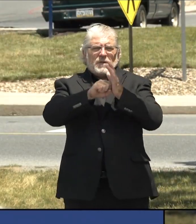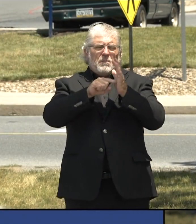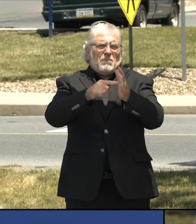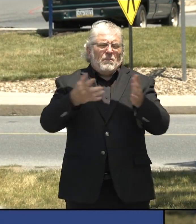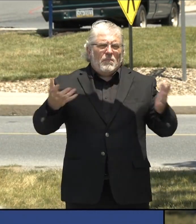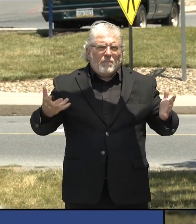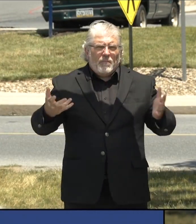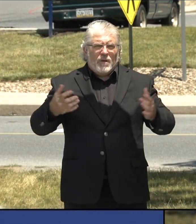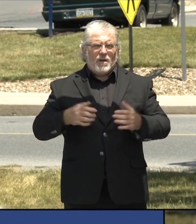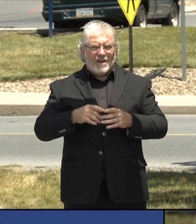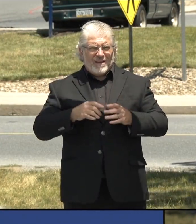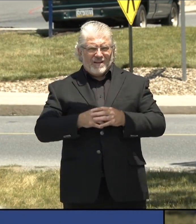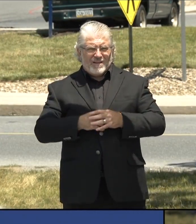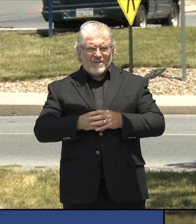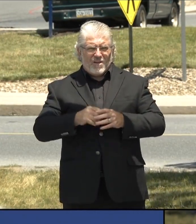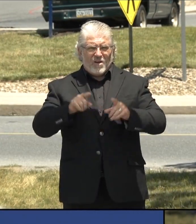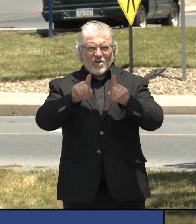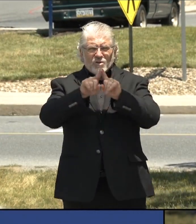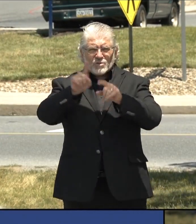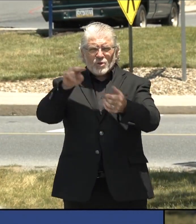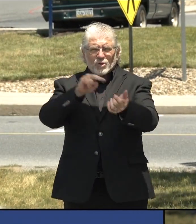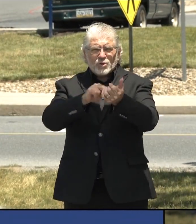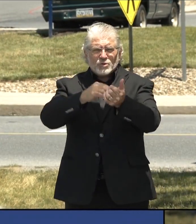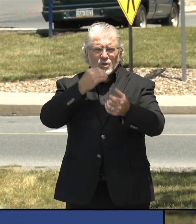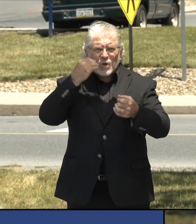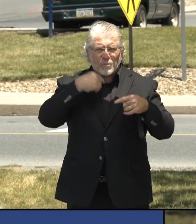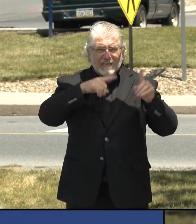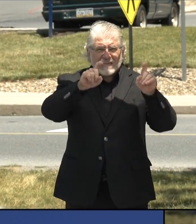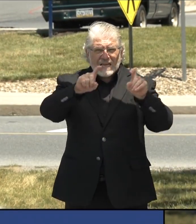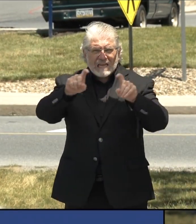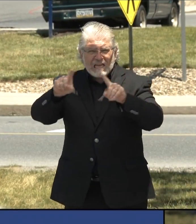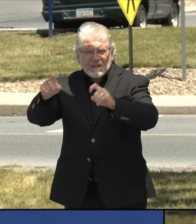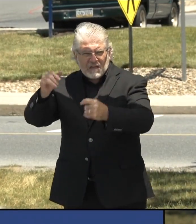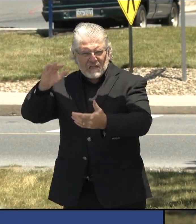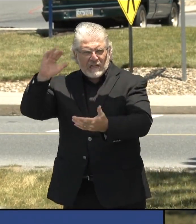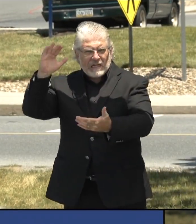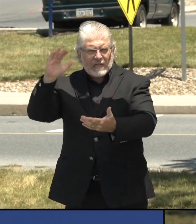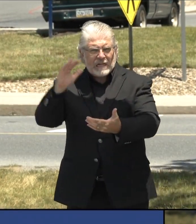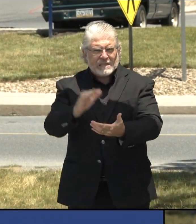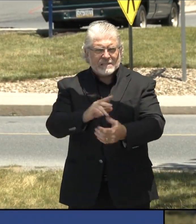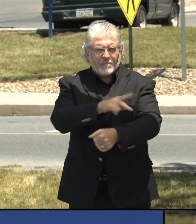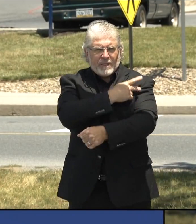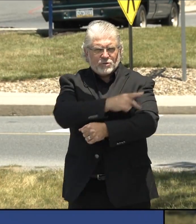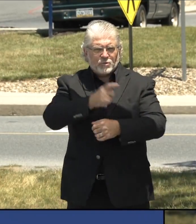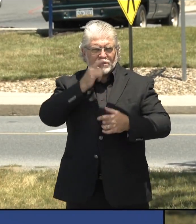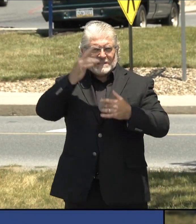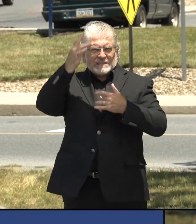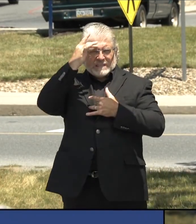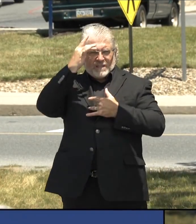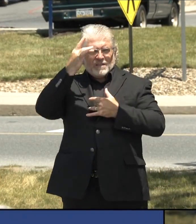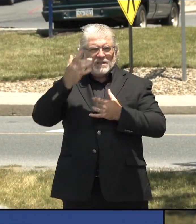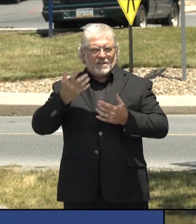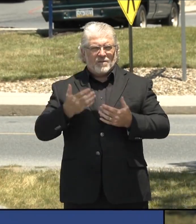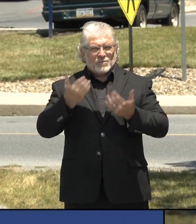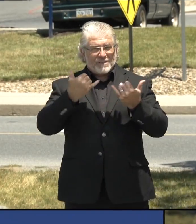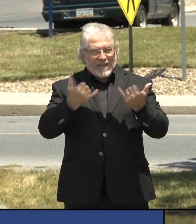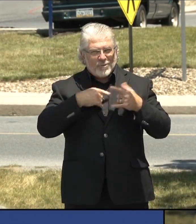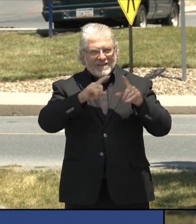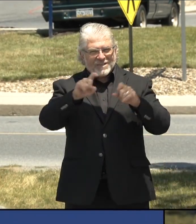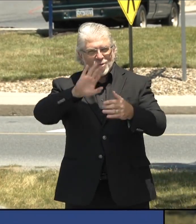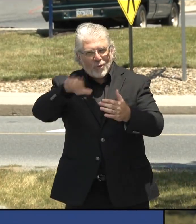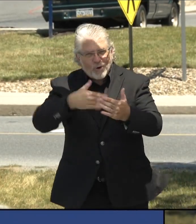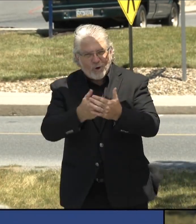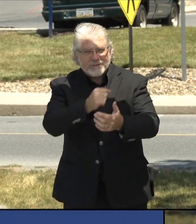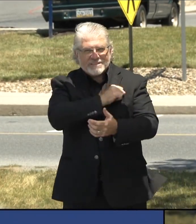nursing homes, we have far less, uh, numbers of patients that are ill in nursing homes by testing all the staff and all the patients and then